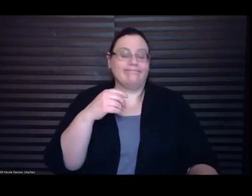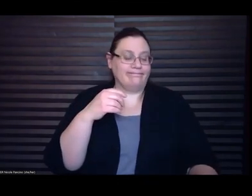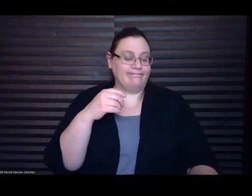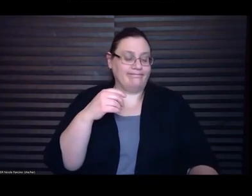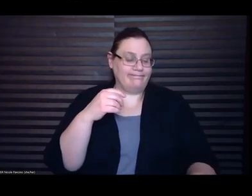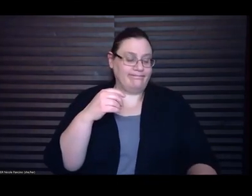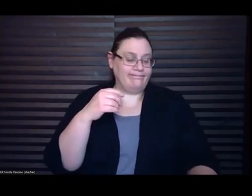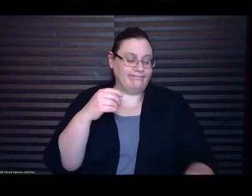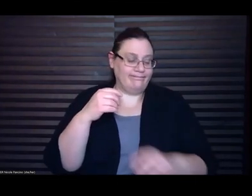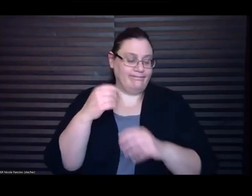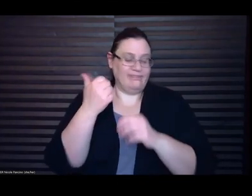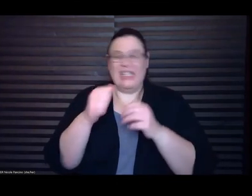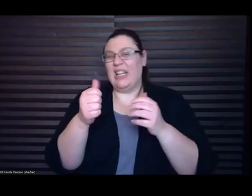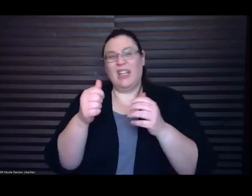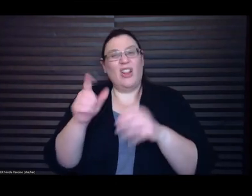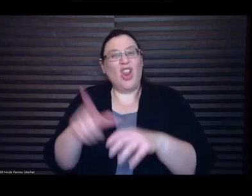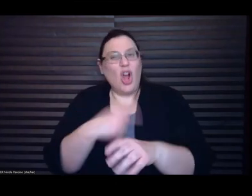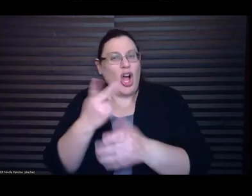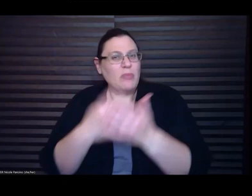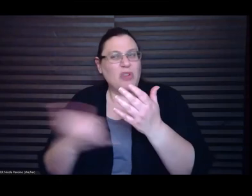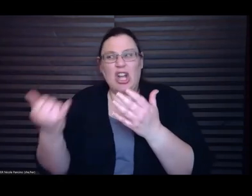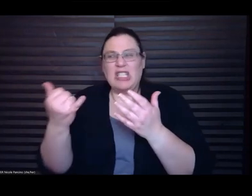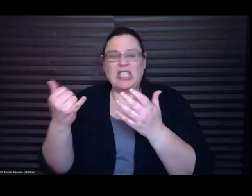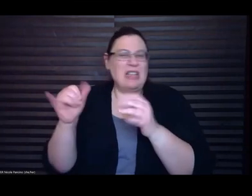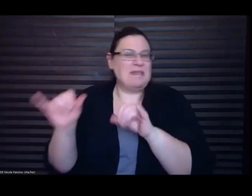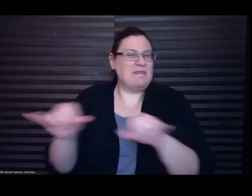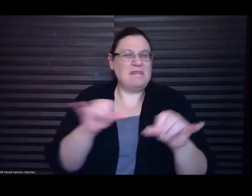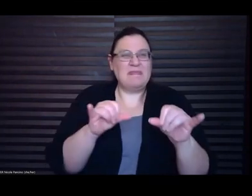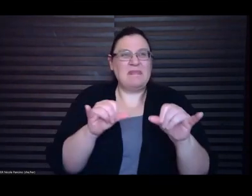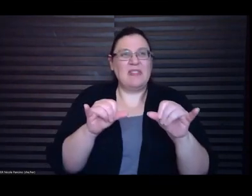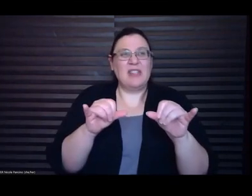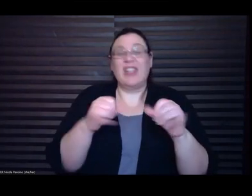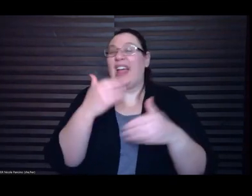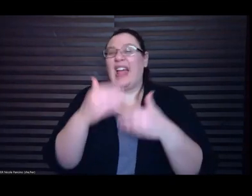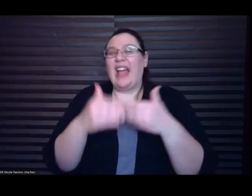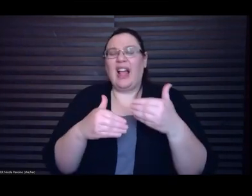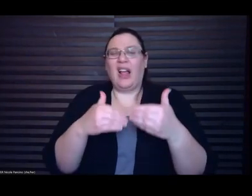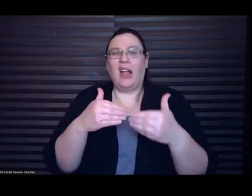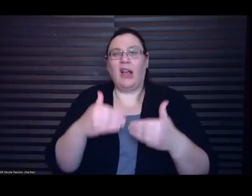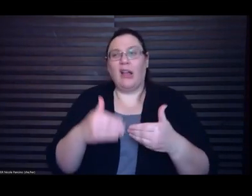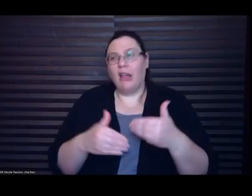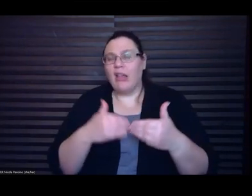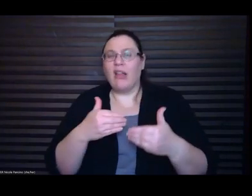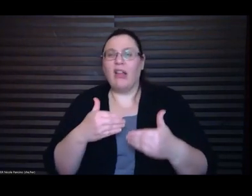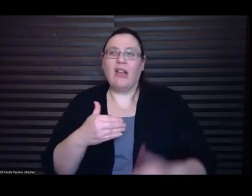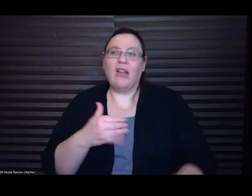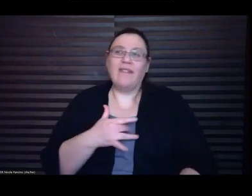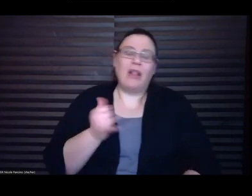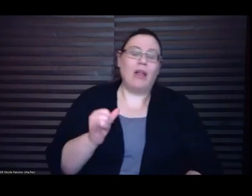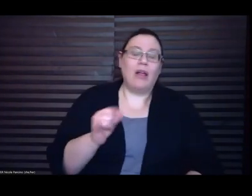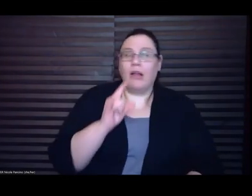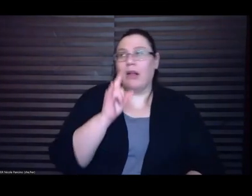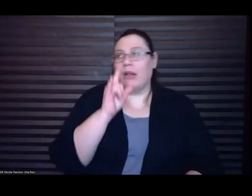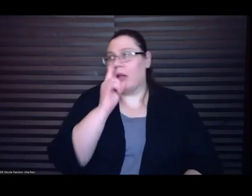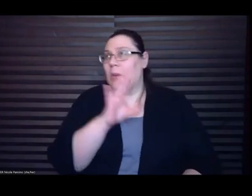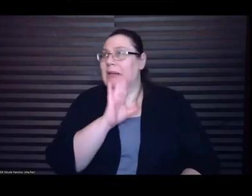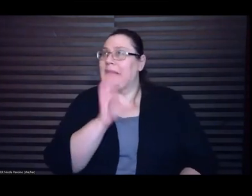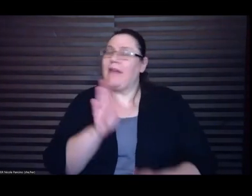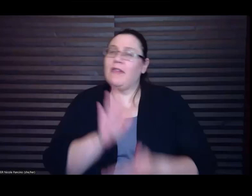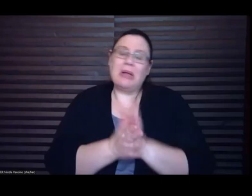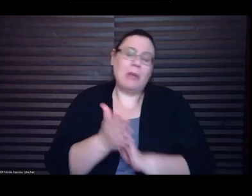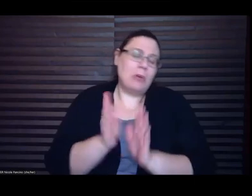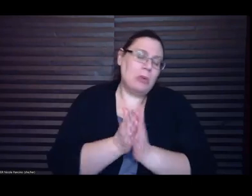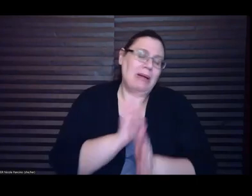discouraged and it feels like it will never be a book it will never come together and I think that